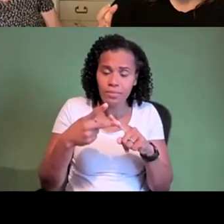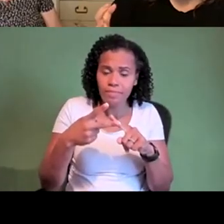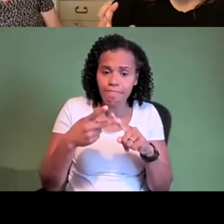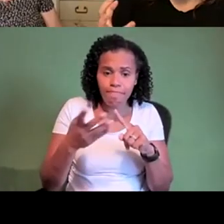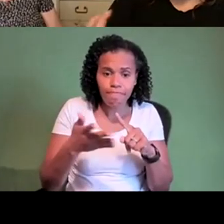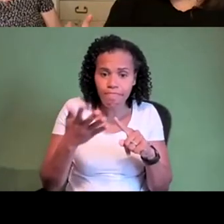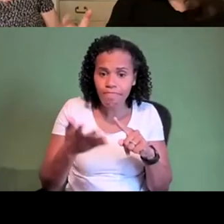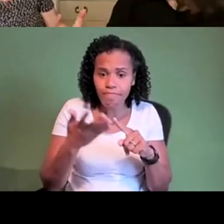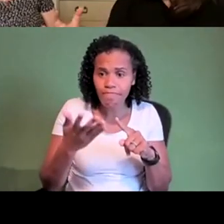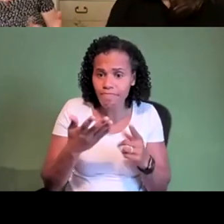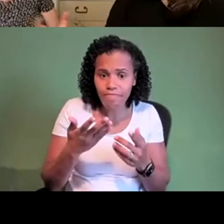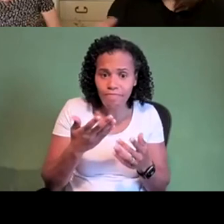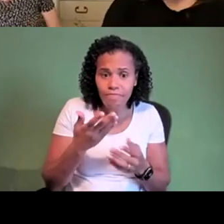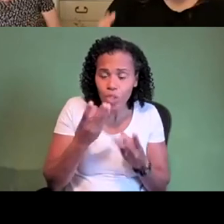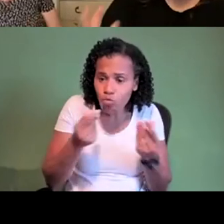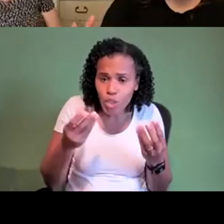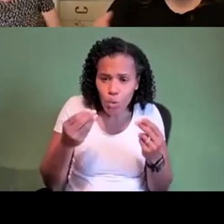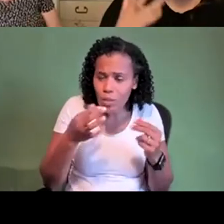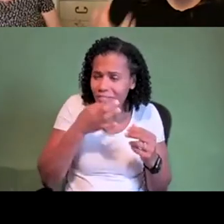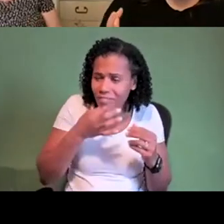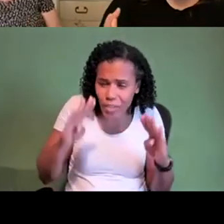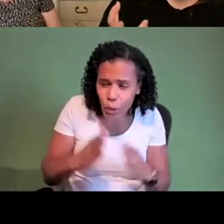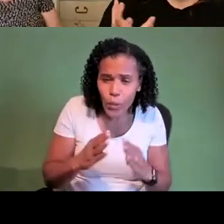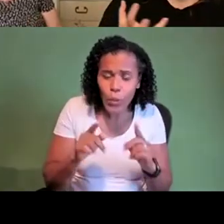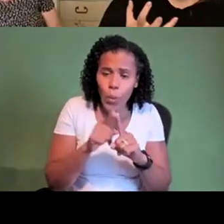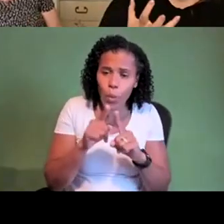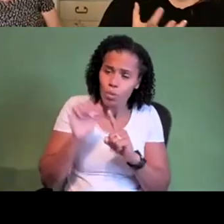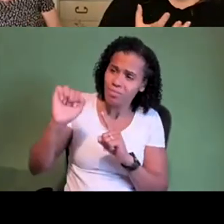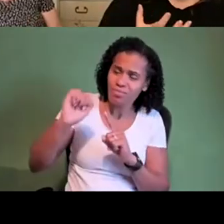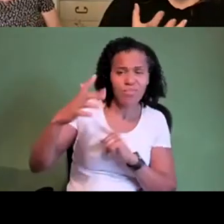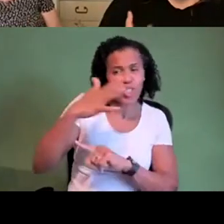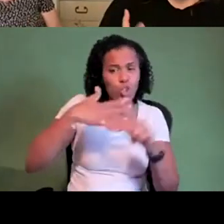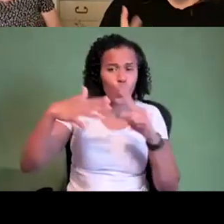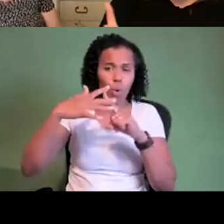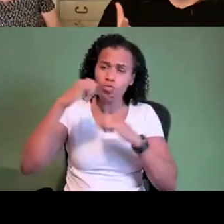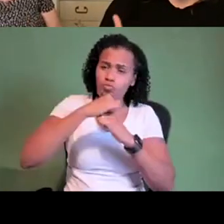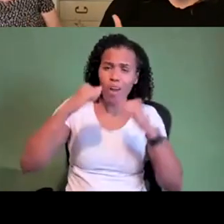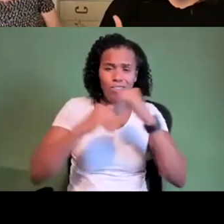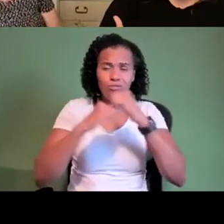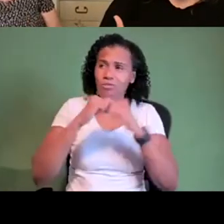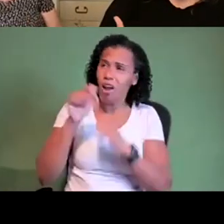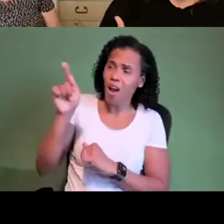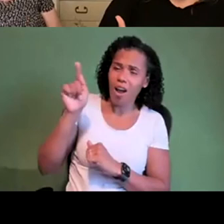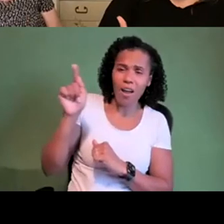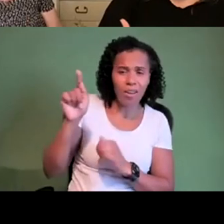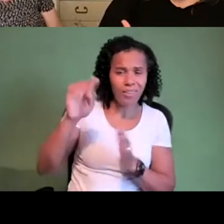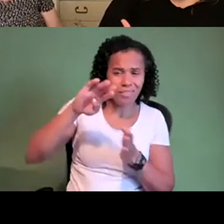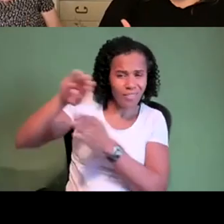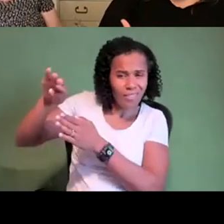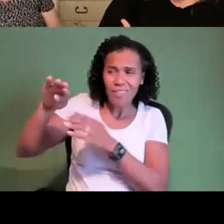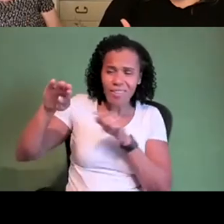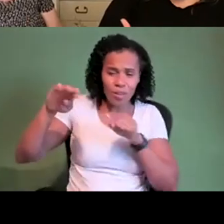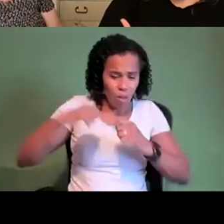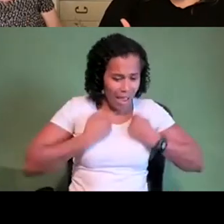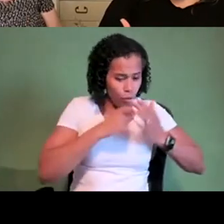sorry design yeah the social design um that's where these projects are you know